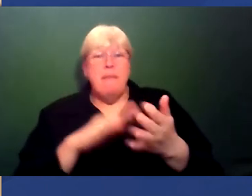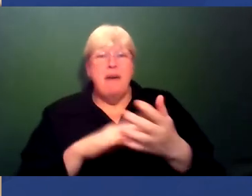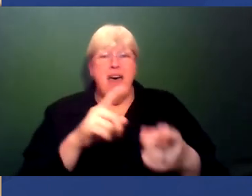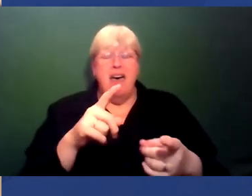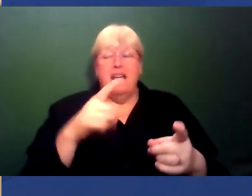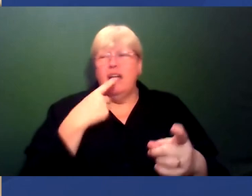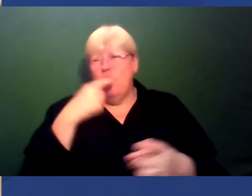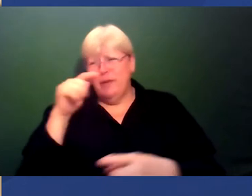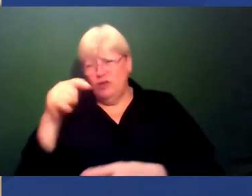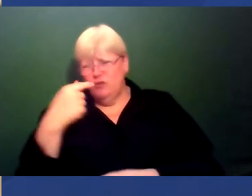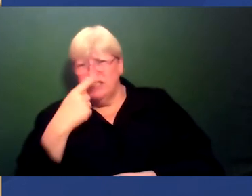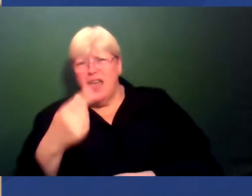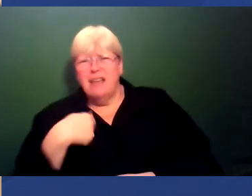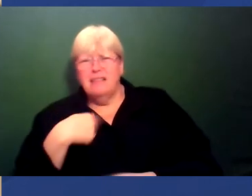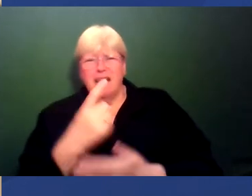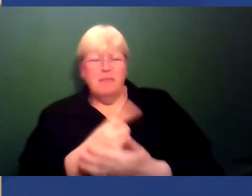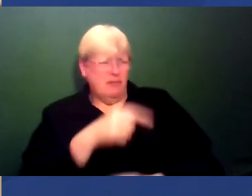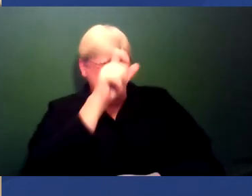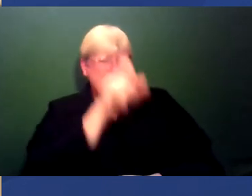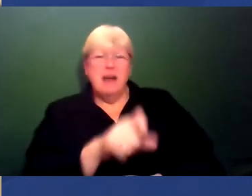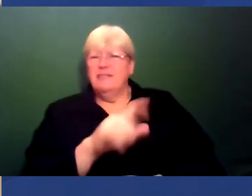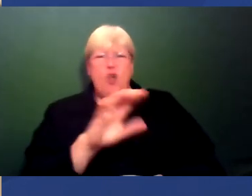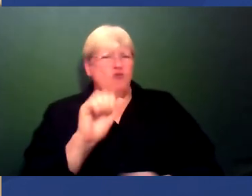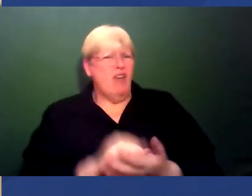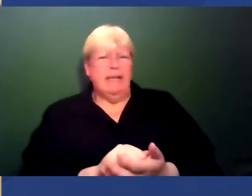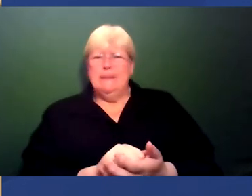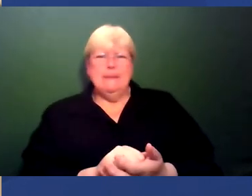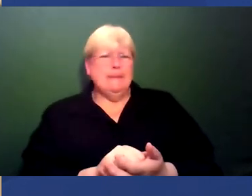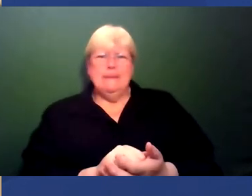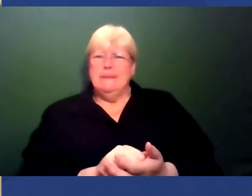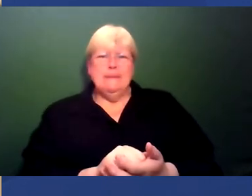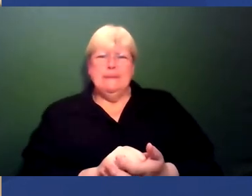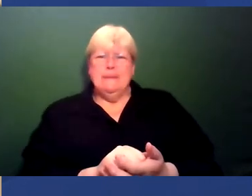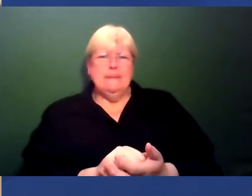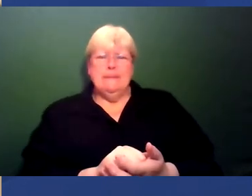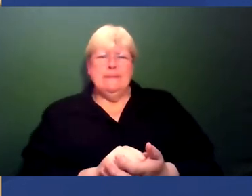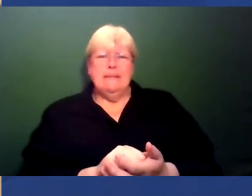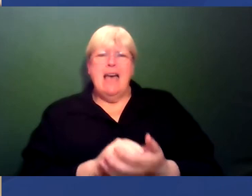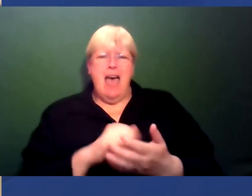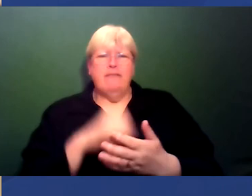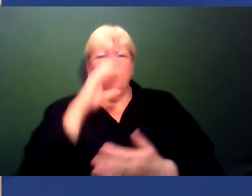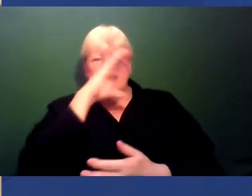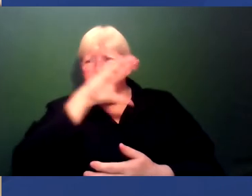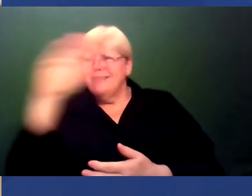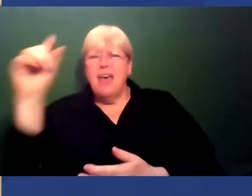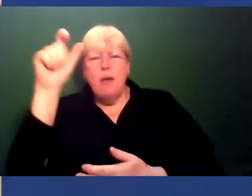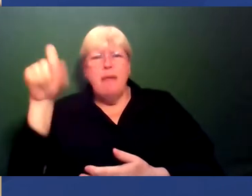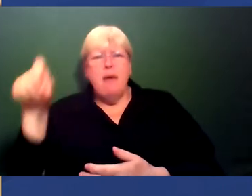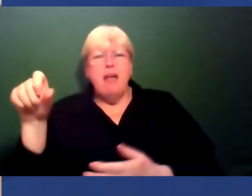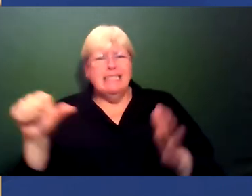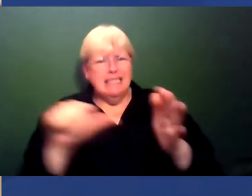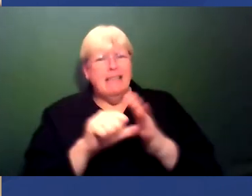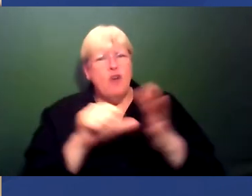comment you made about that person in the shop is out of order you know like those those are hard conversations